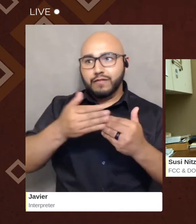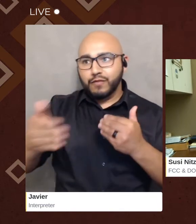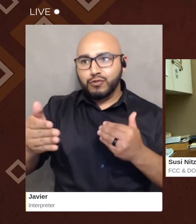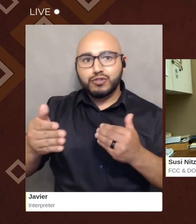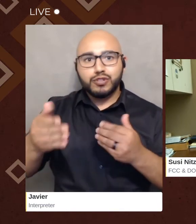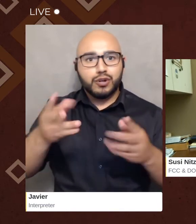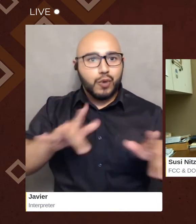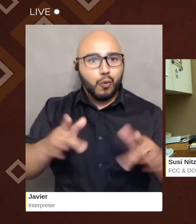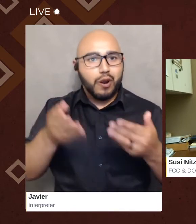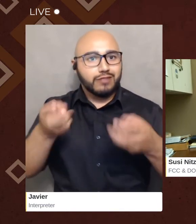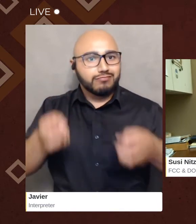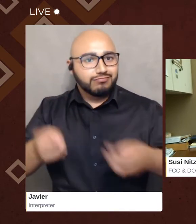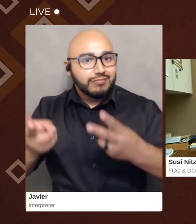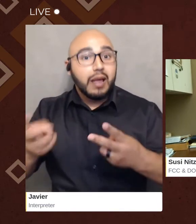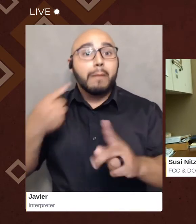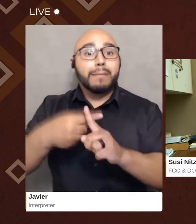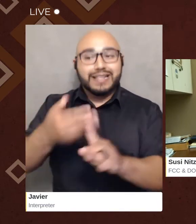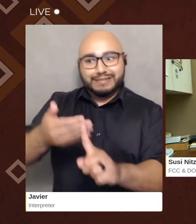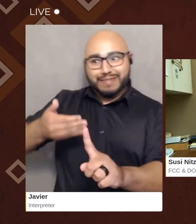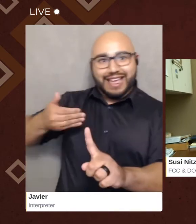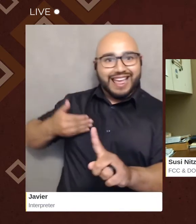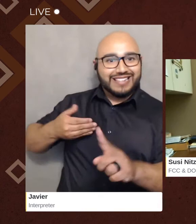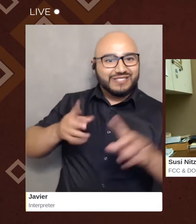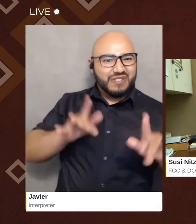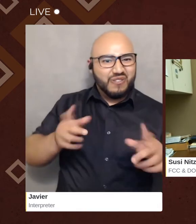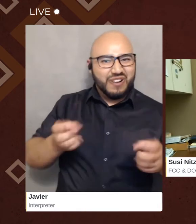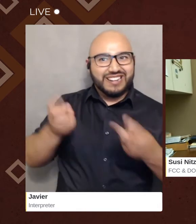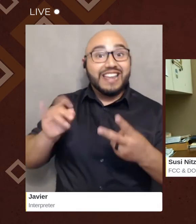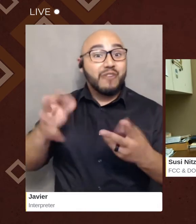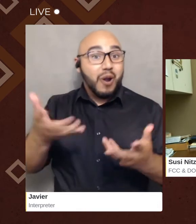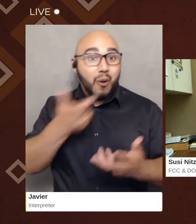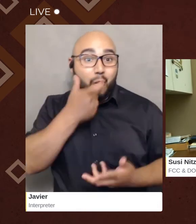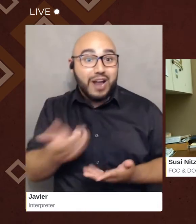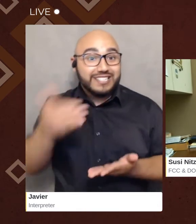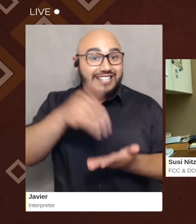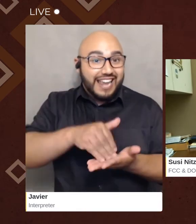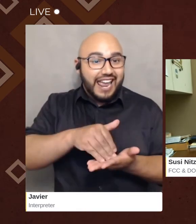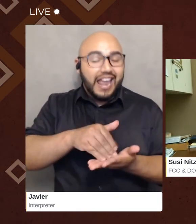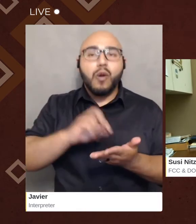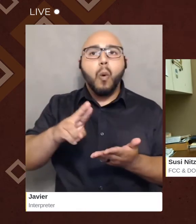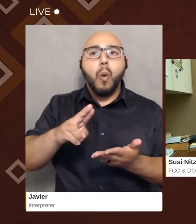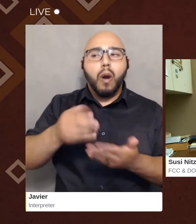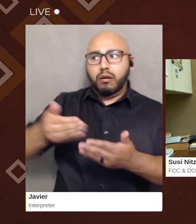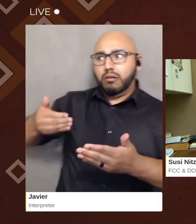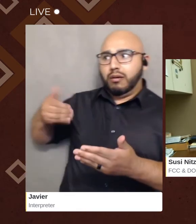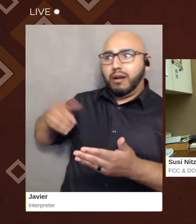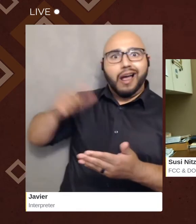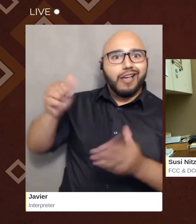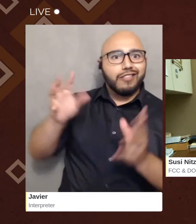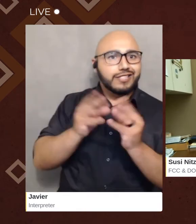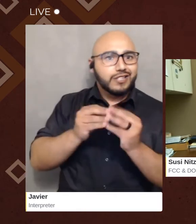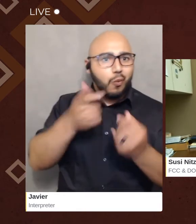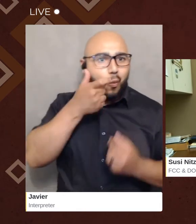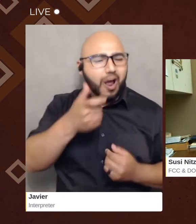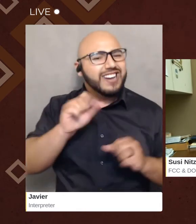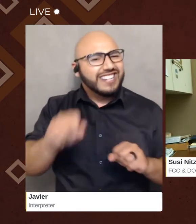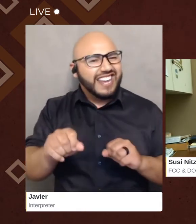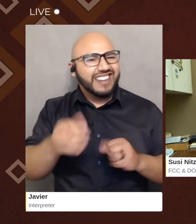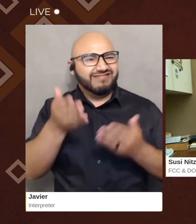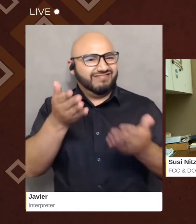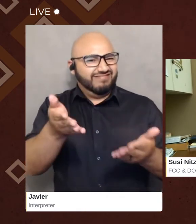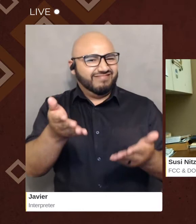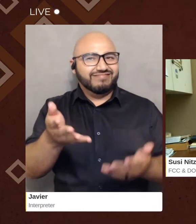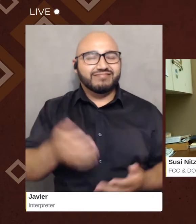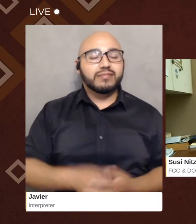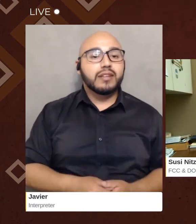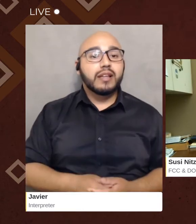also. So if you'd like to rewatch this session or any past sessions, you can find them there. If you have questions or